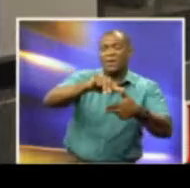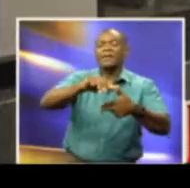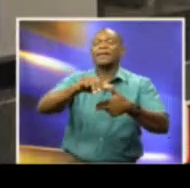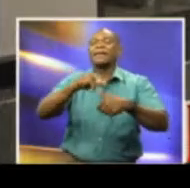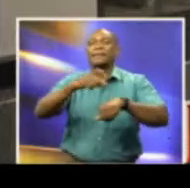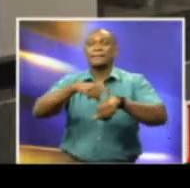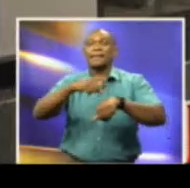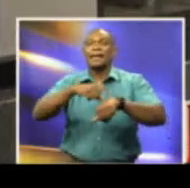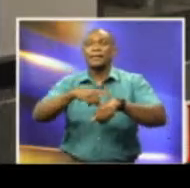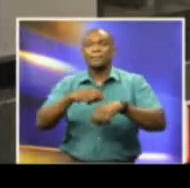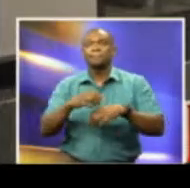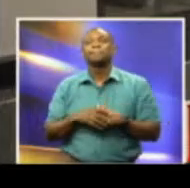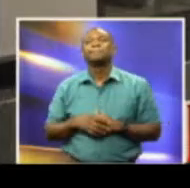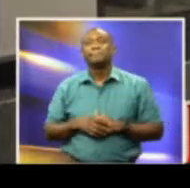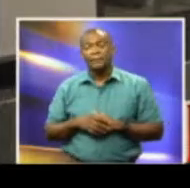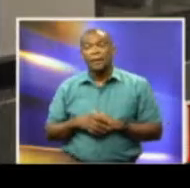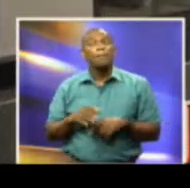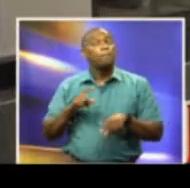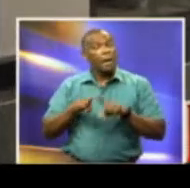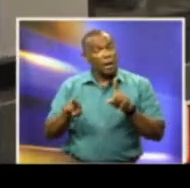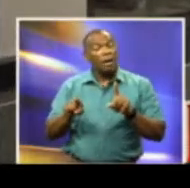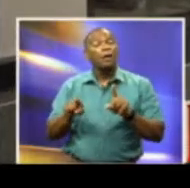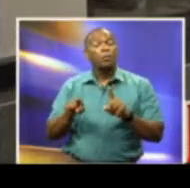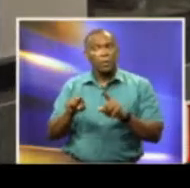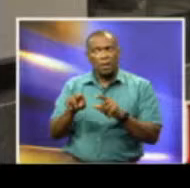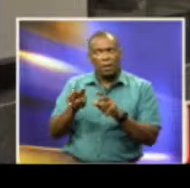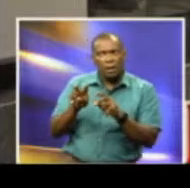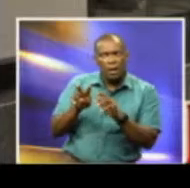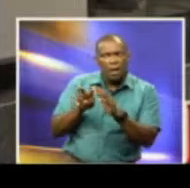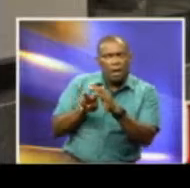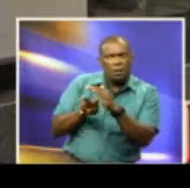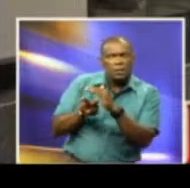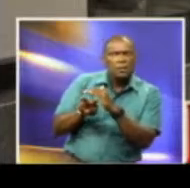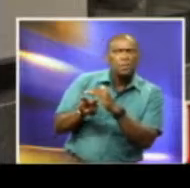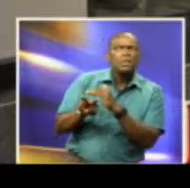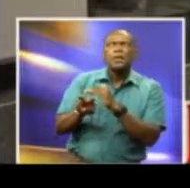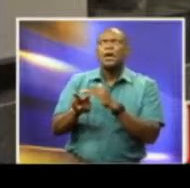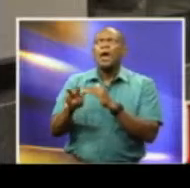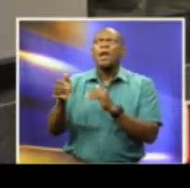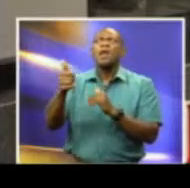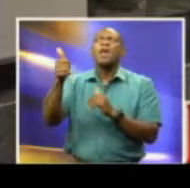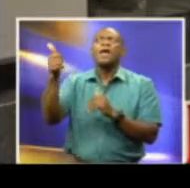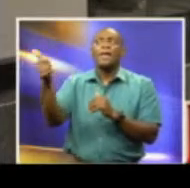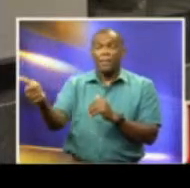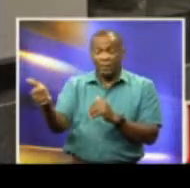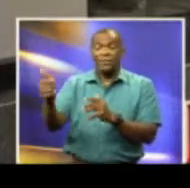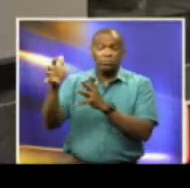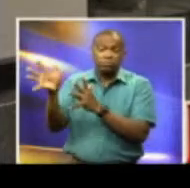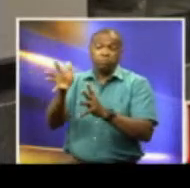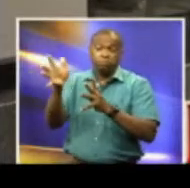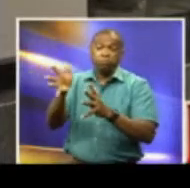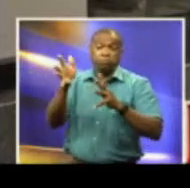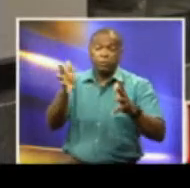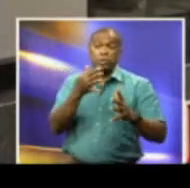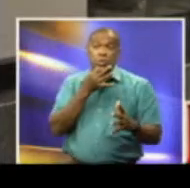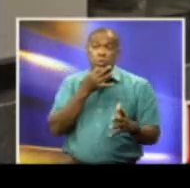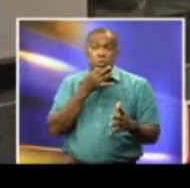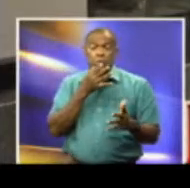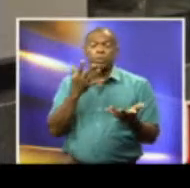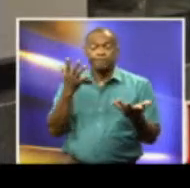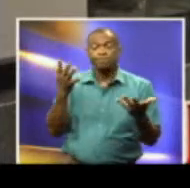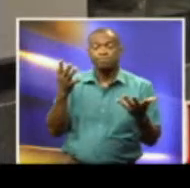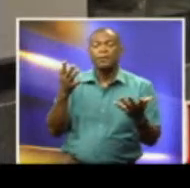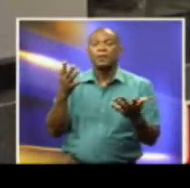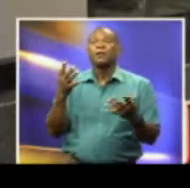we are anticipating the passage of a tropical wave within the next 24 to 48-hour period across the islands. Just behind that, we are